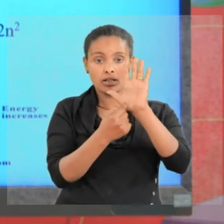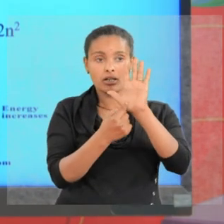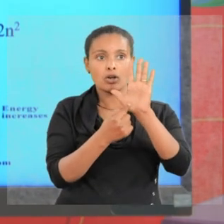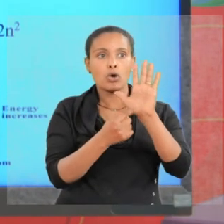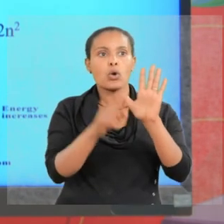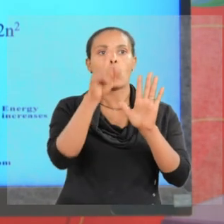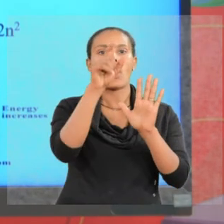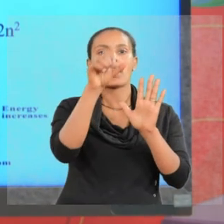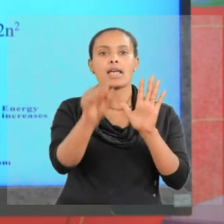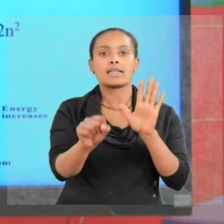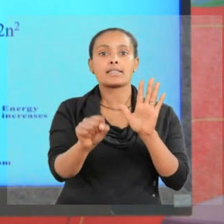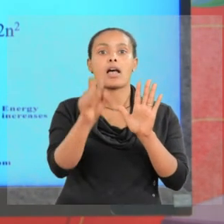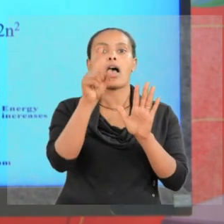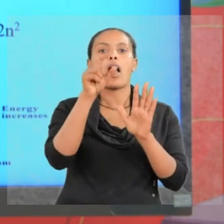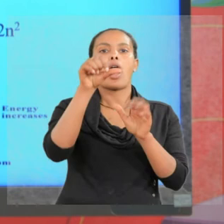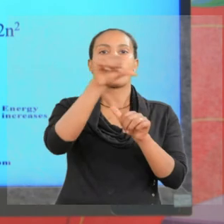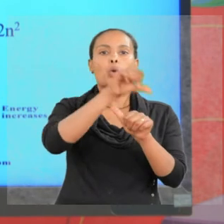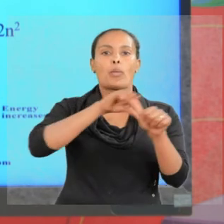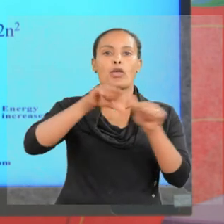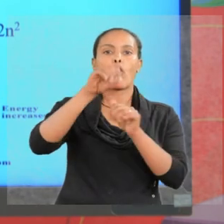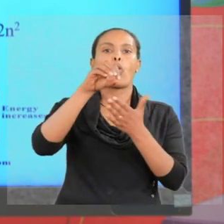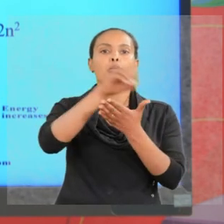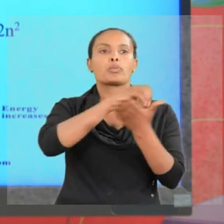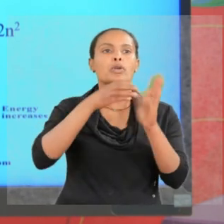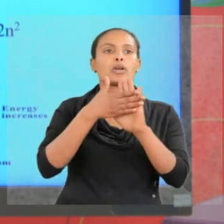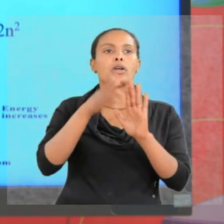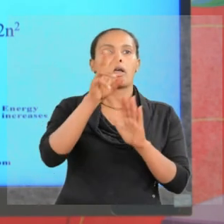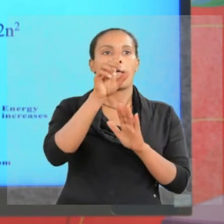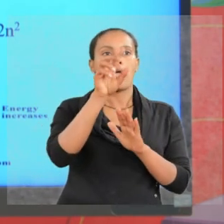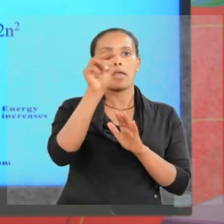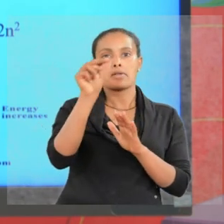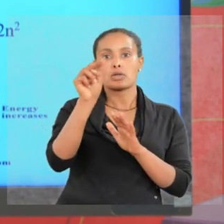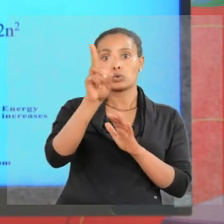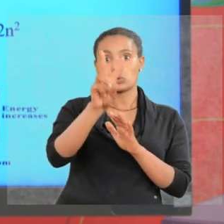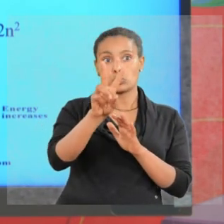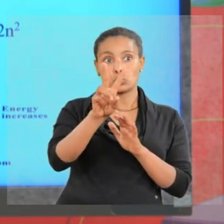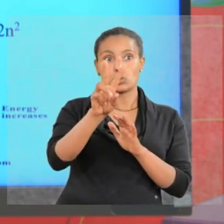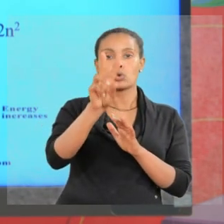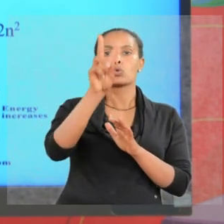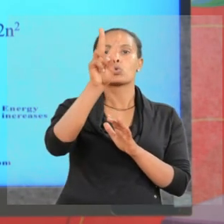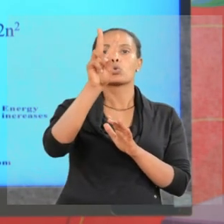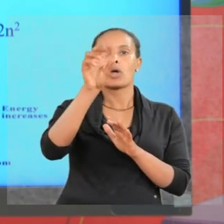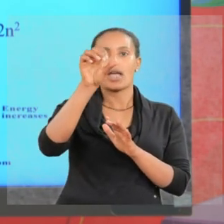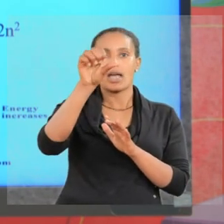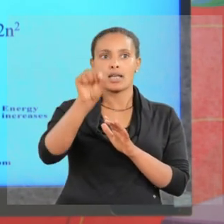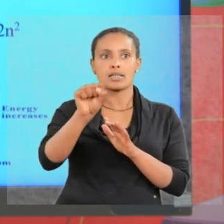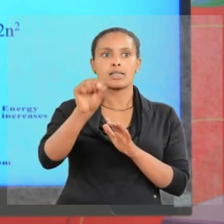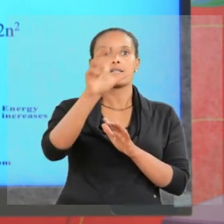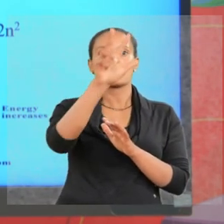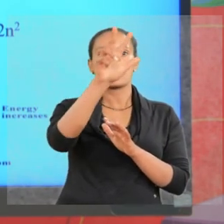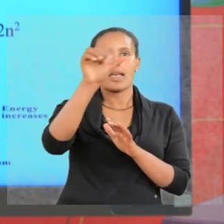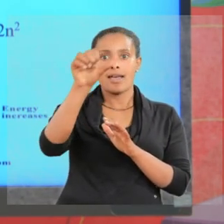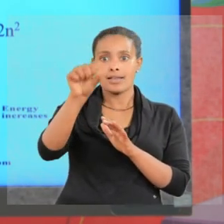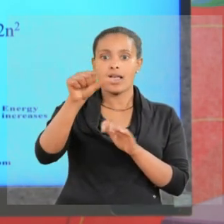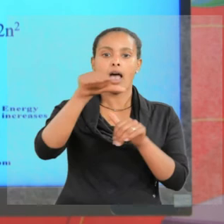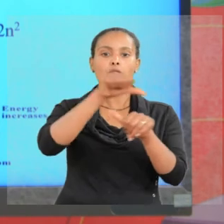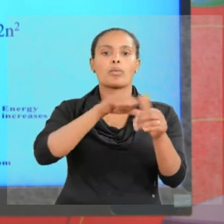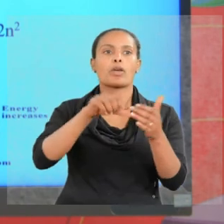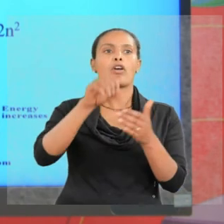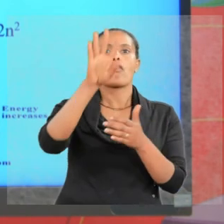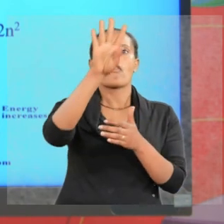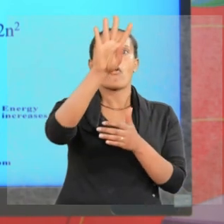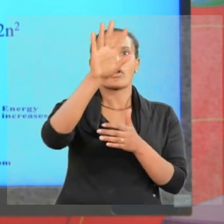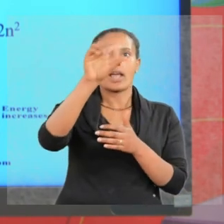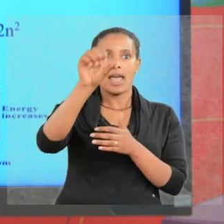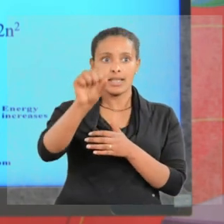1 is atomic orbital. This is n equal to 2 is atomic orbital. 3 is atomic orbital. 4